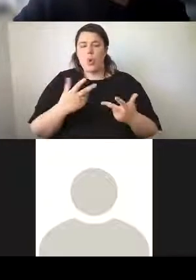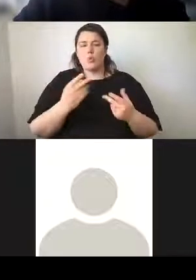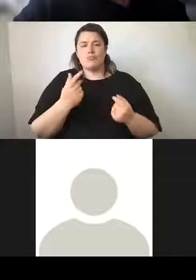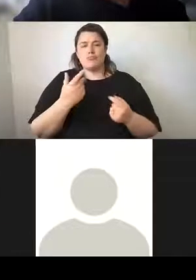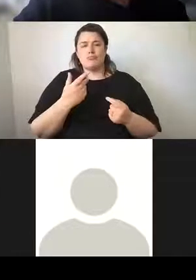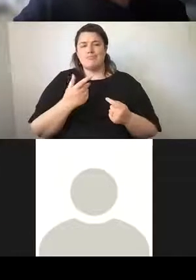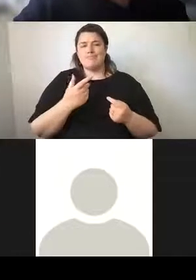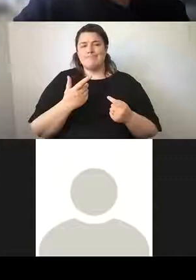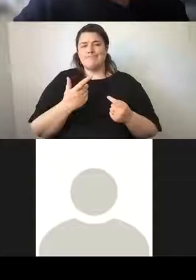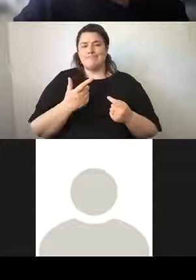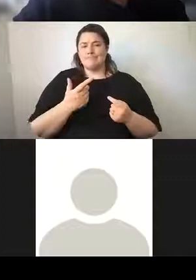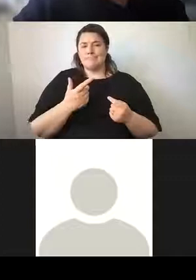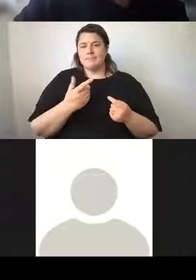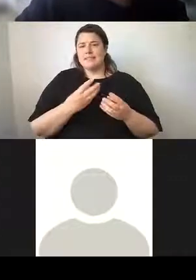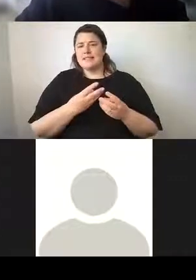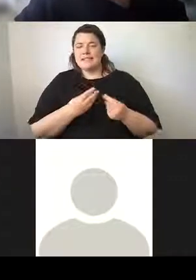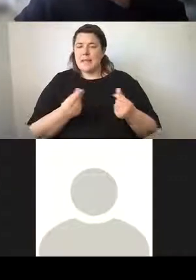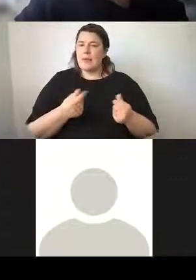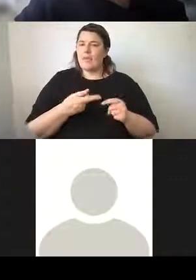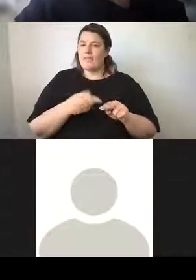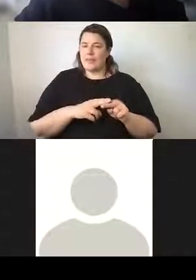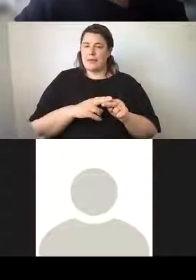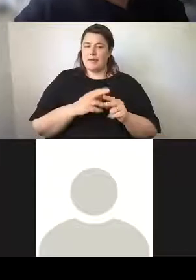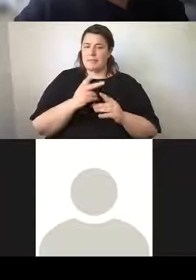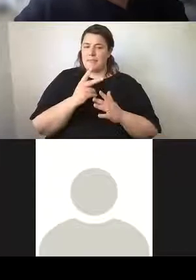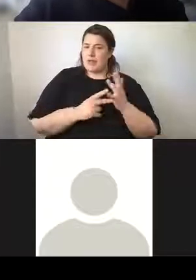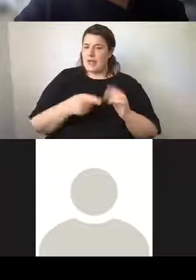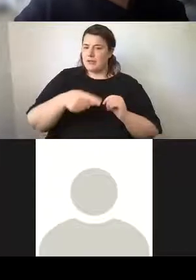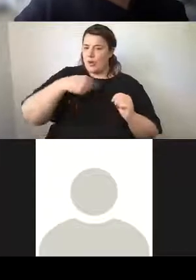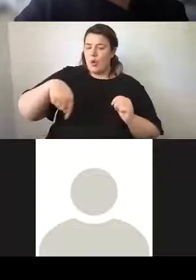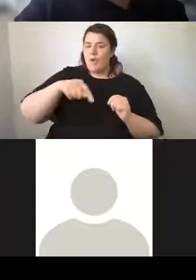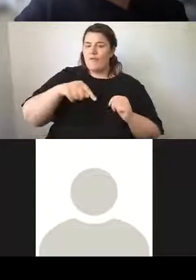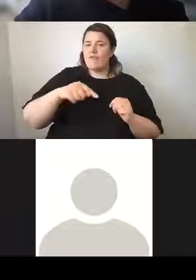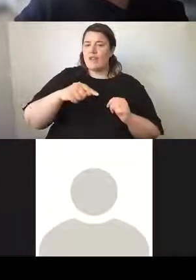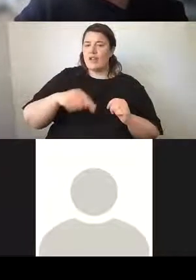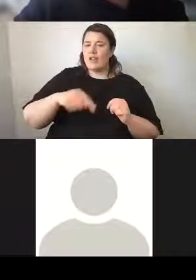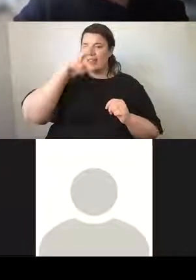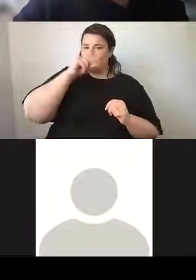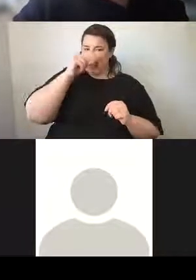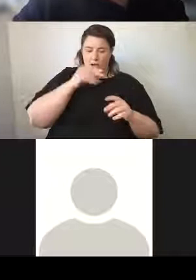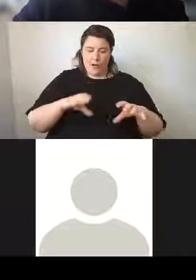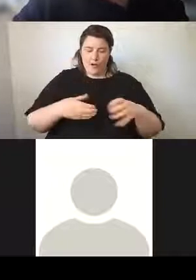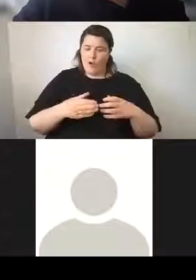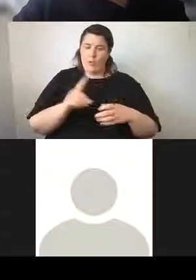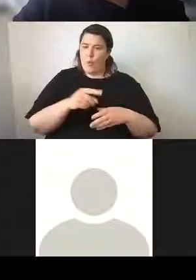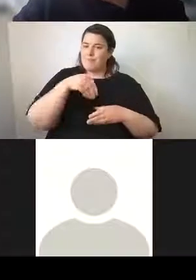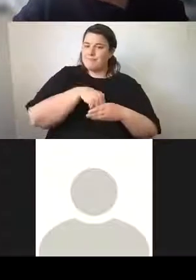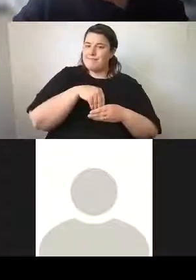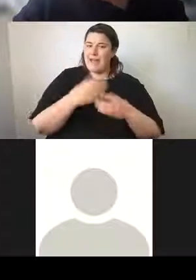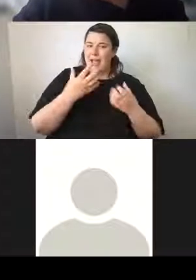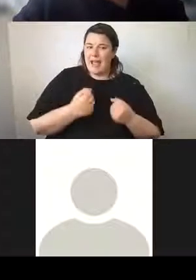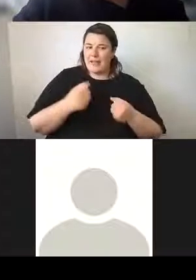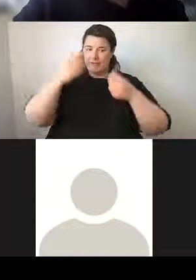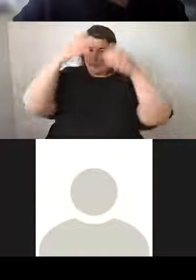sort of attributes, I suppose, of the young colony. On her